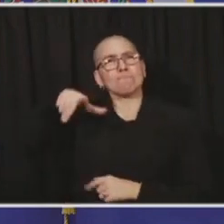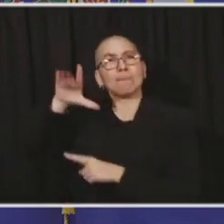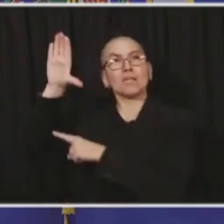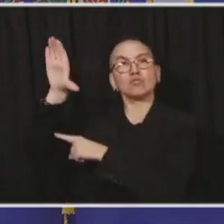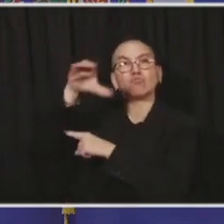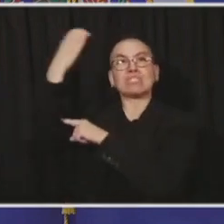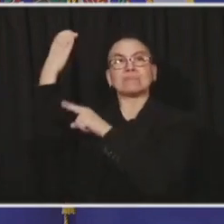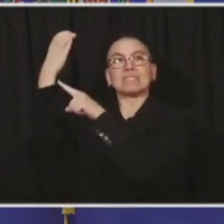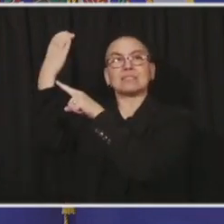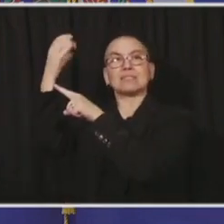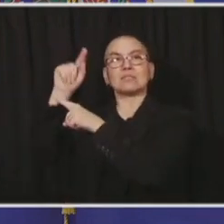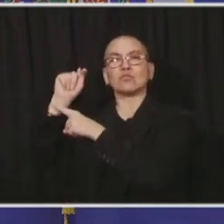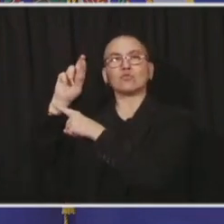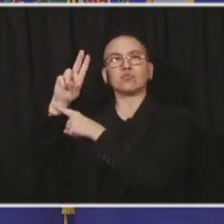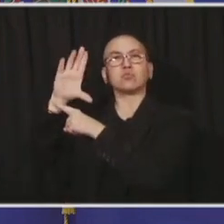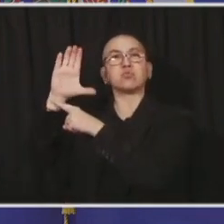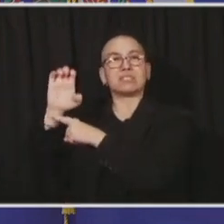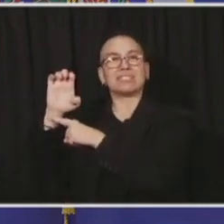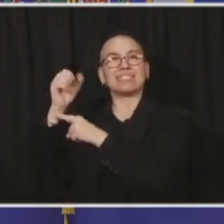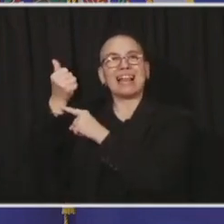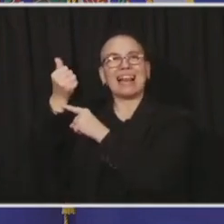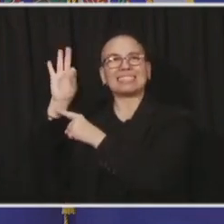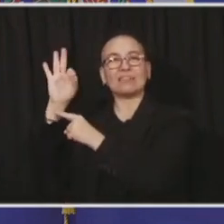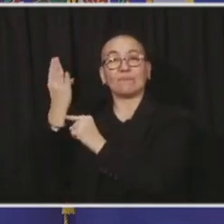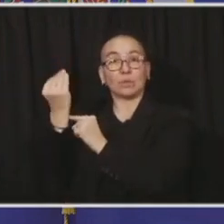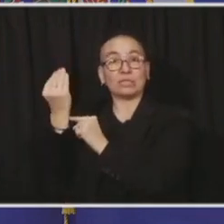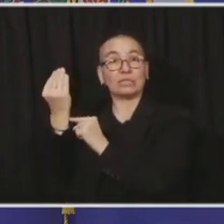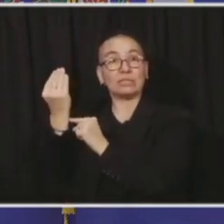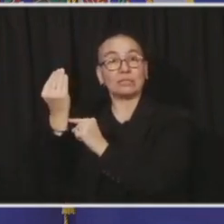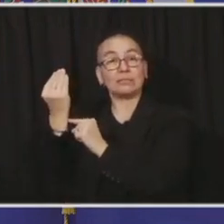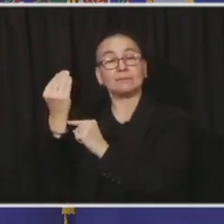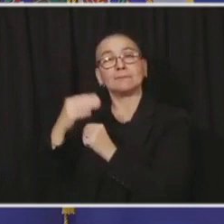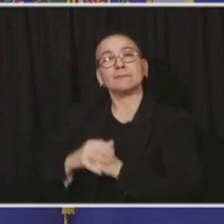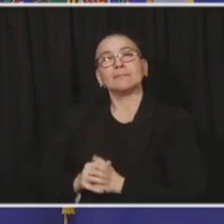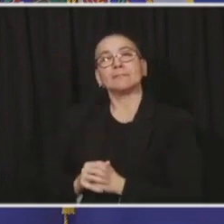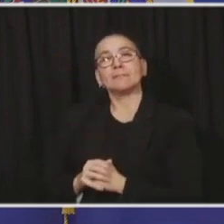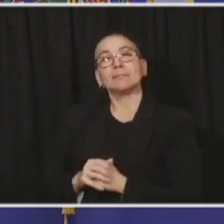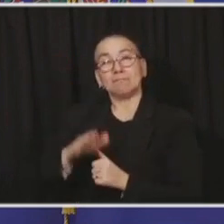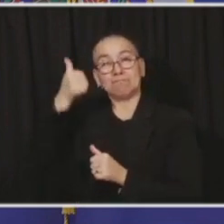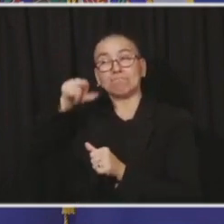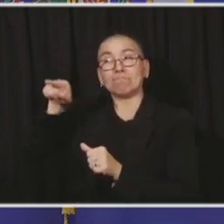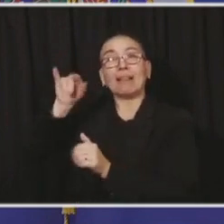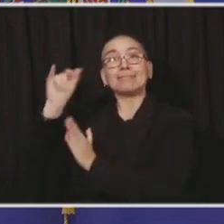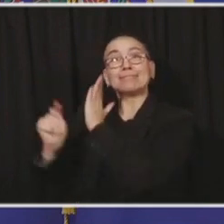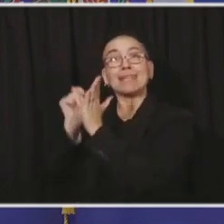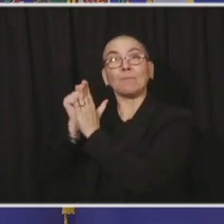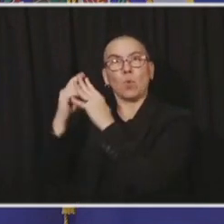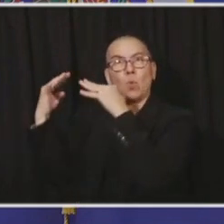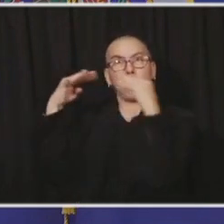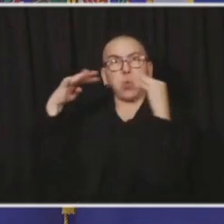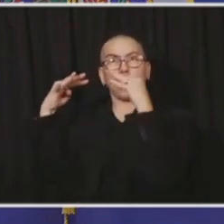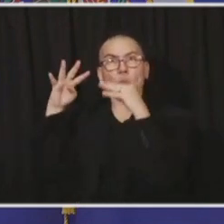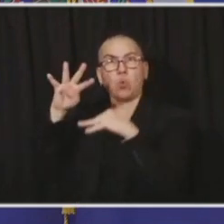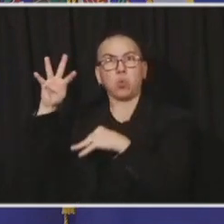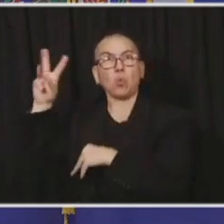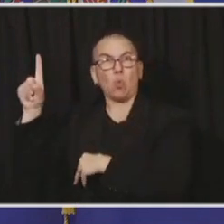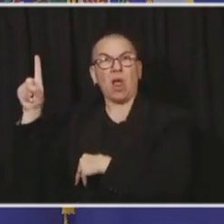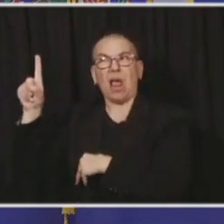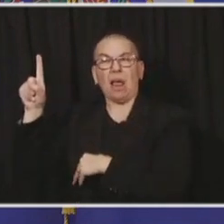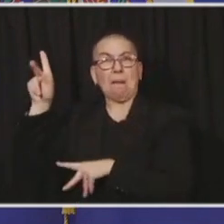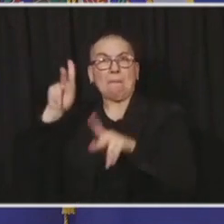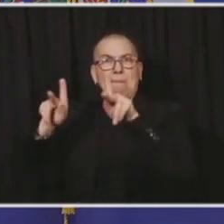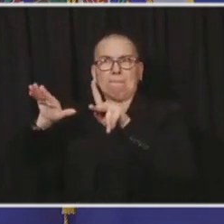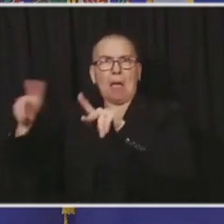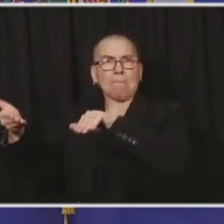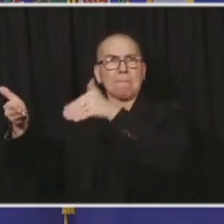in World War I where there's death and misery everywhere. And out of the trenches comes troops on both